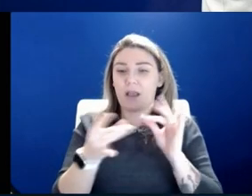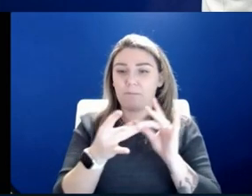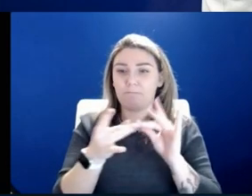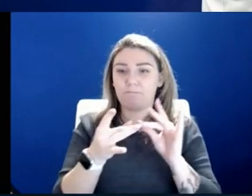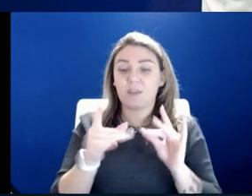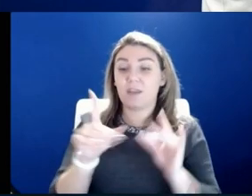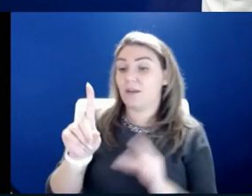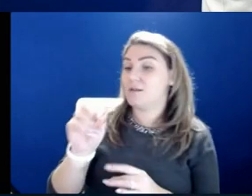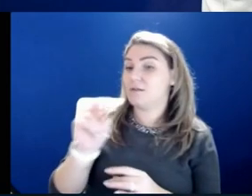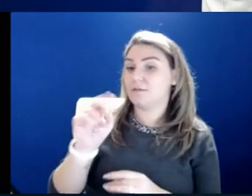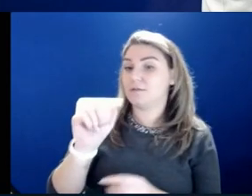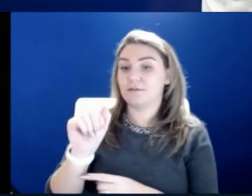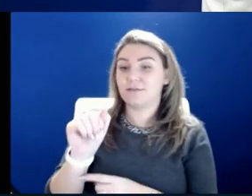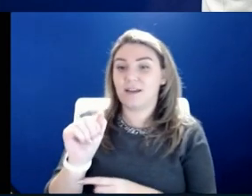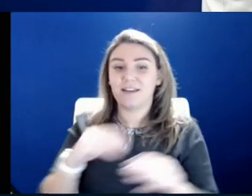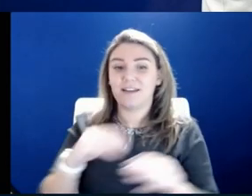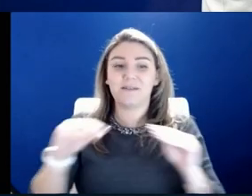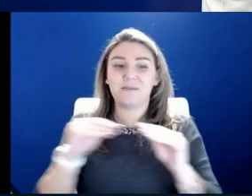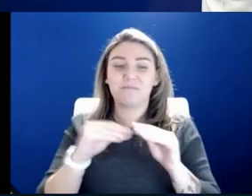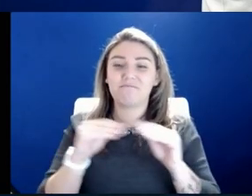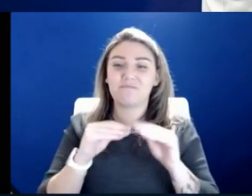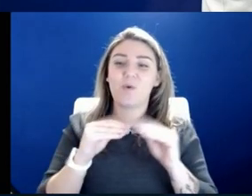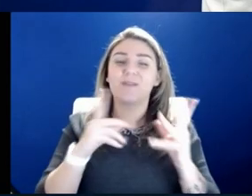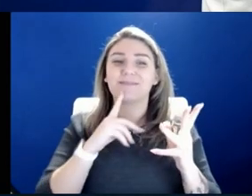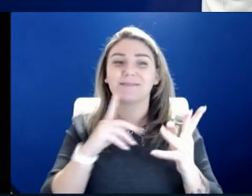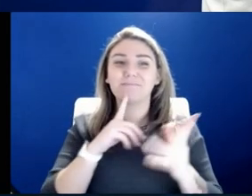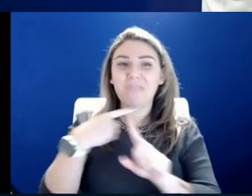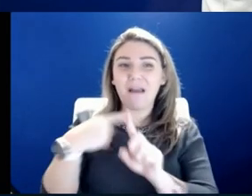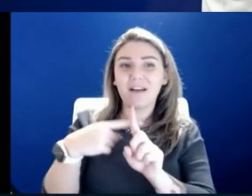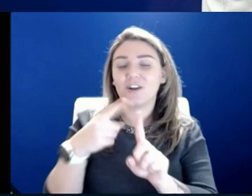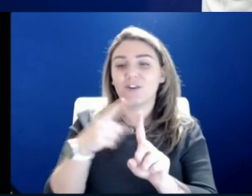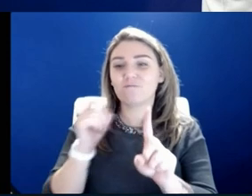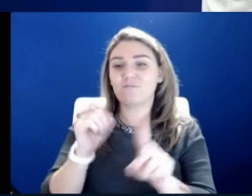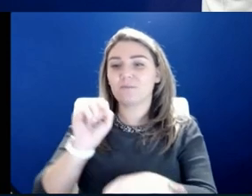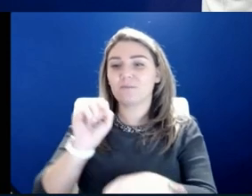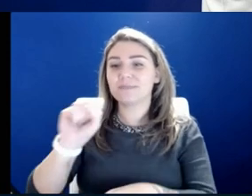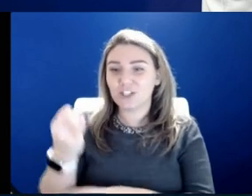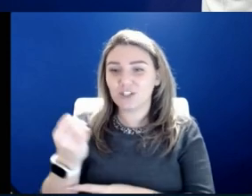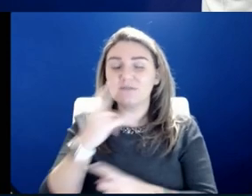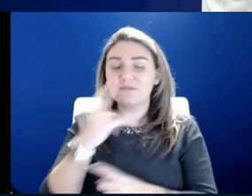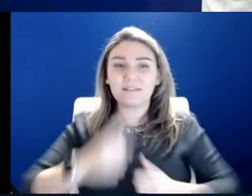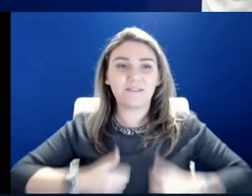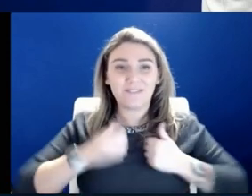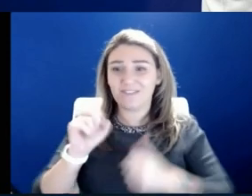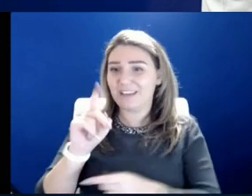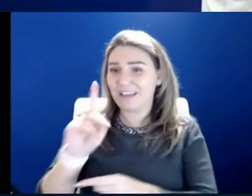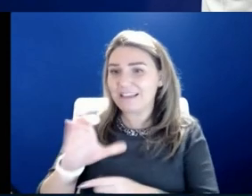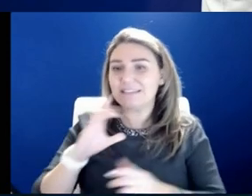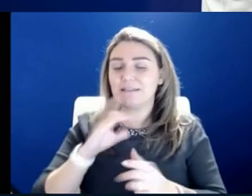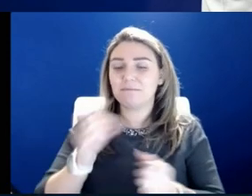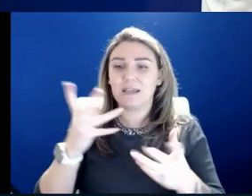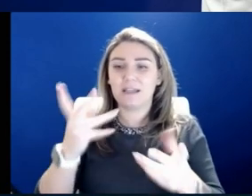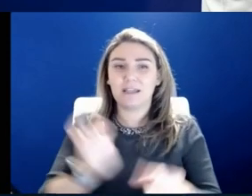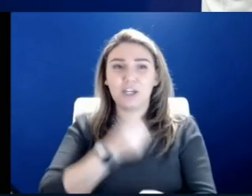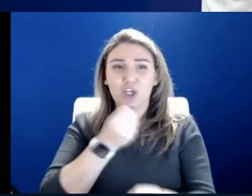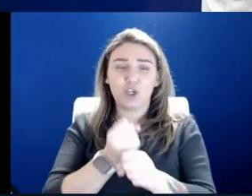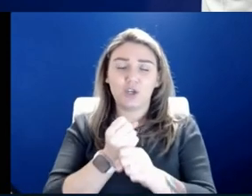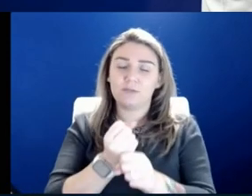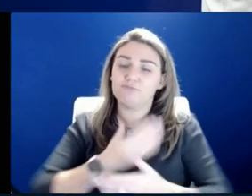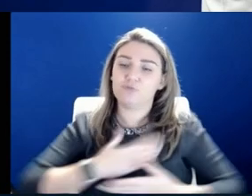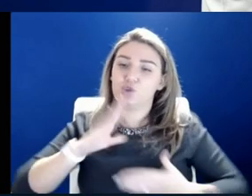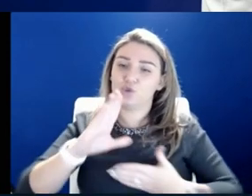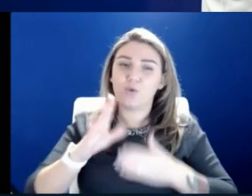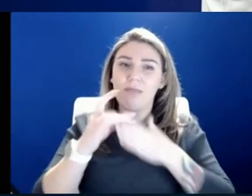giving you some warm fuzzies this morning. She's from St. Joseph. She's lived in Kansas City for years, and she really appreciates your leadership. And then